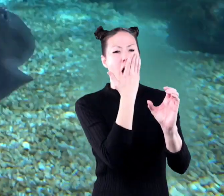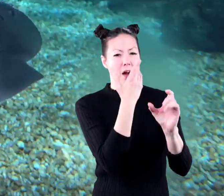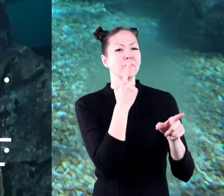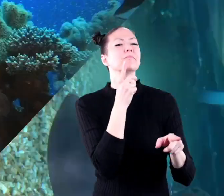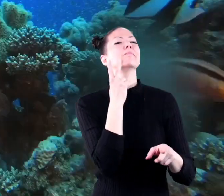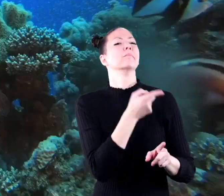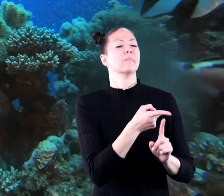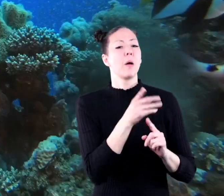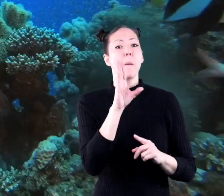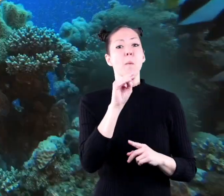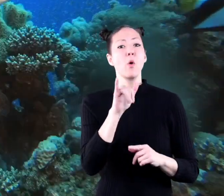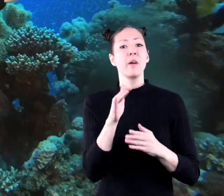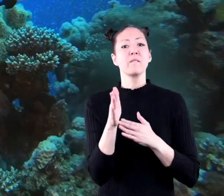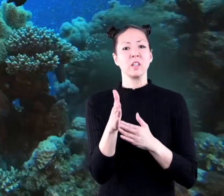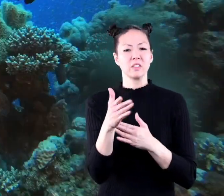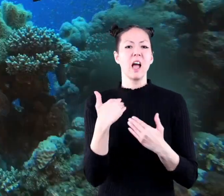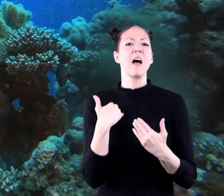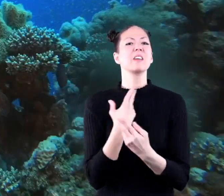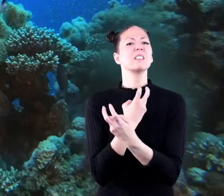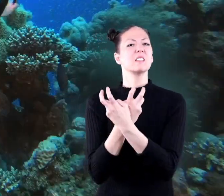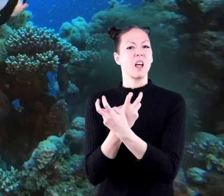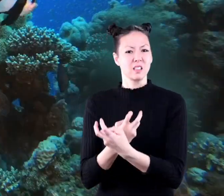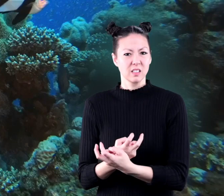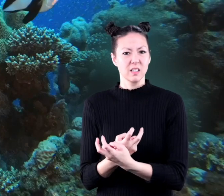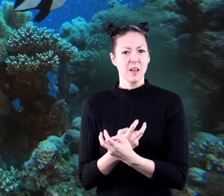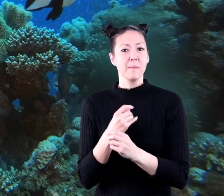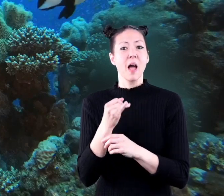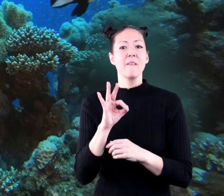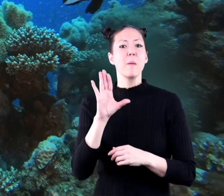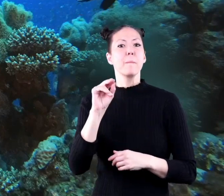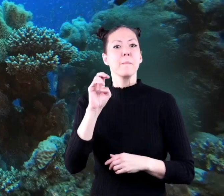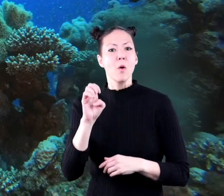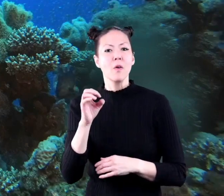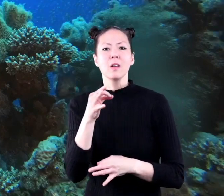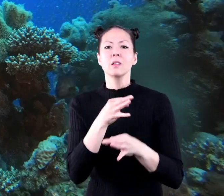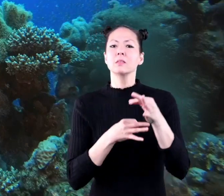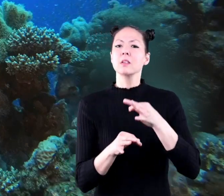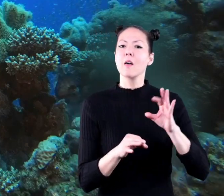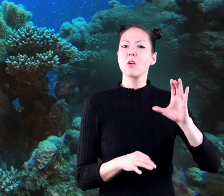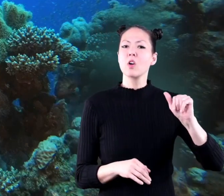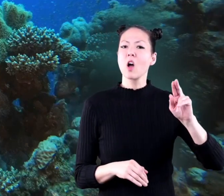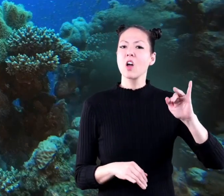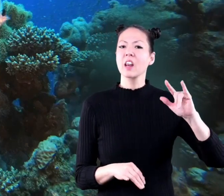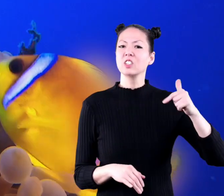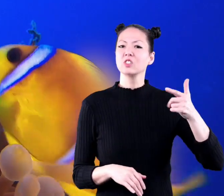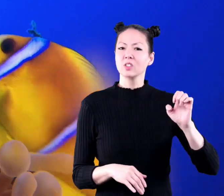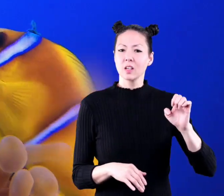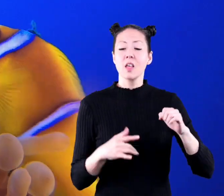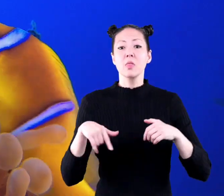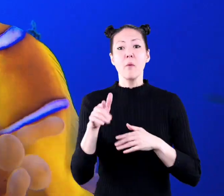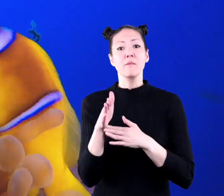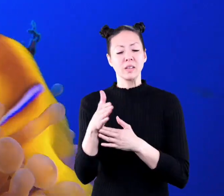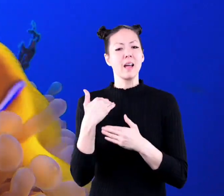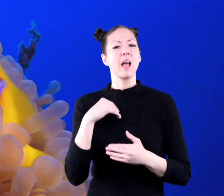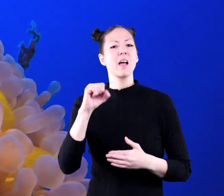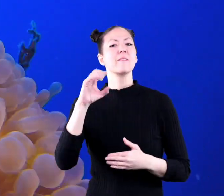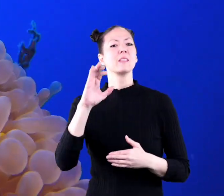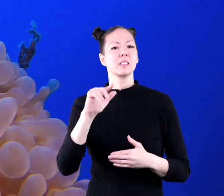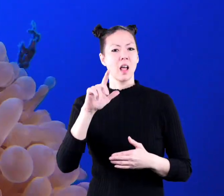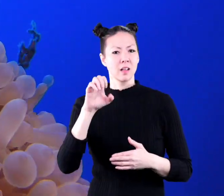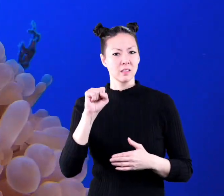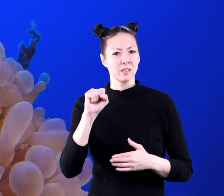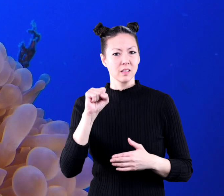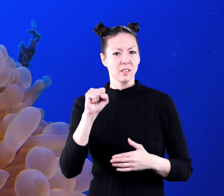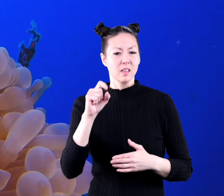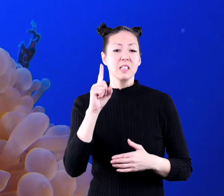bony fish have skeletons that are made of bone instead of cartilage these fish have